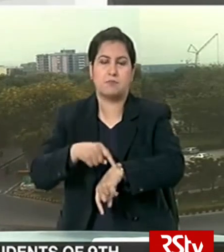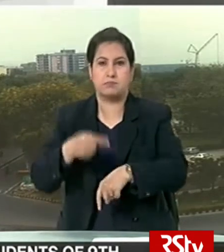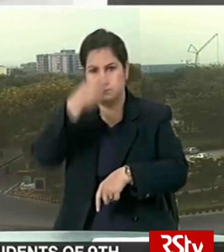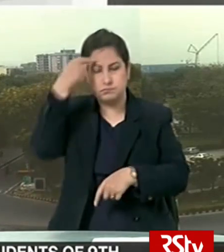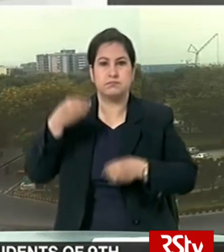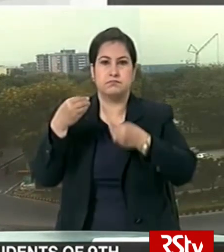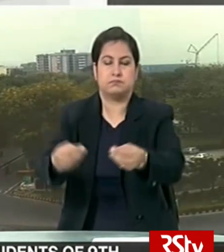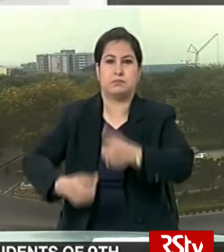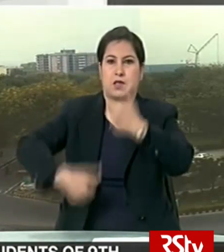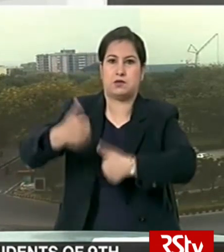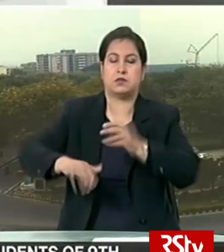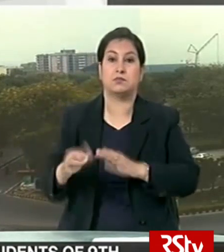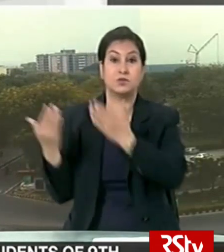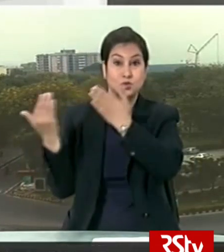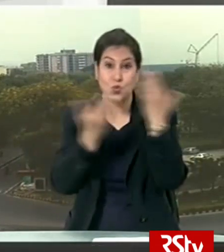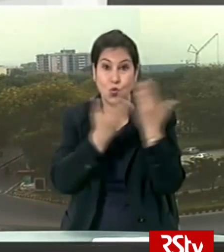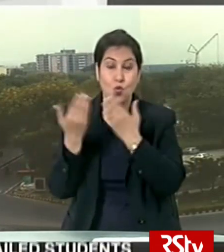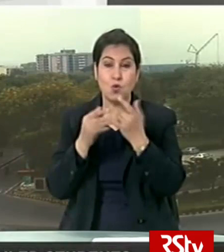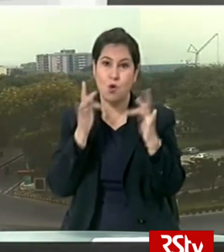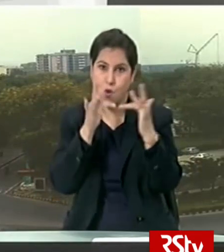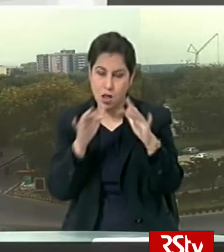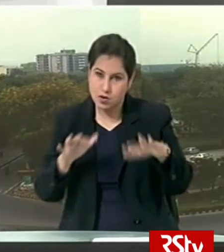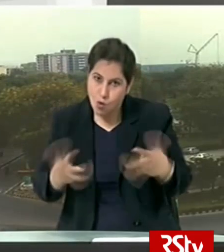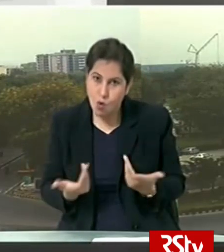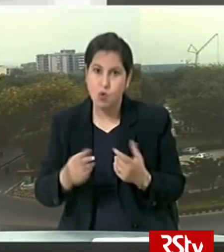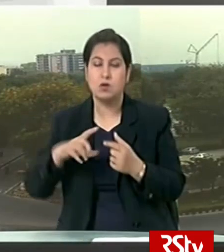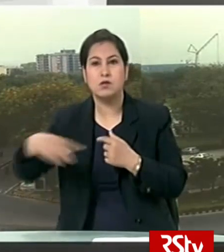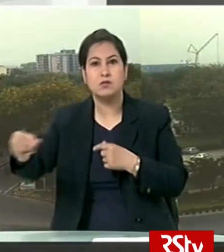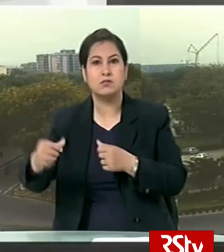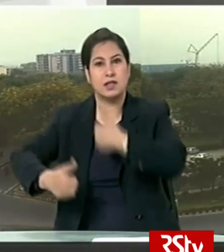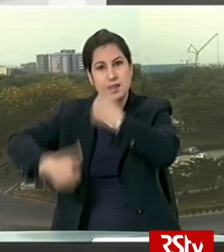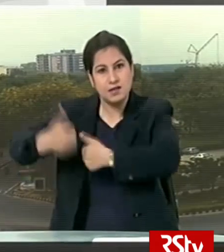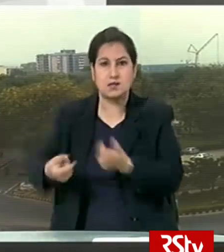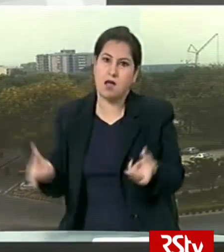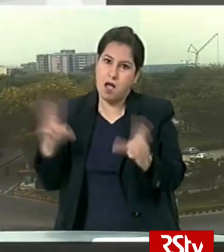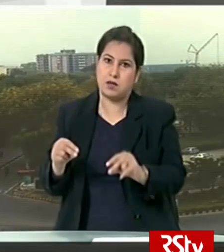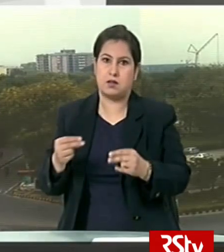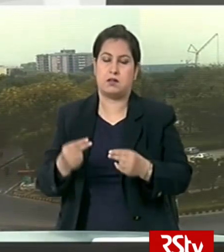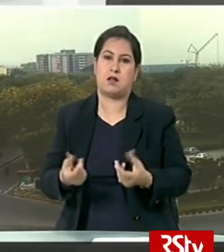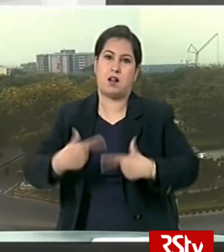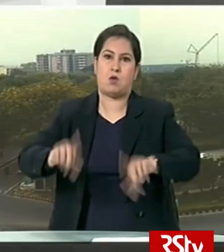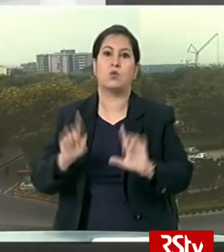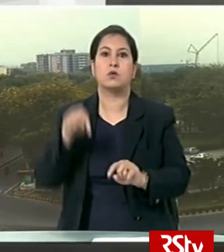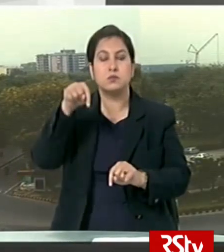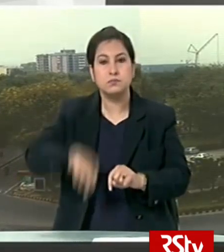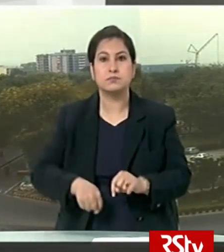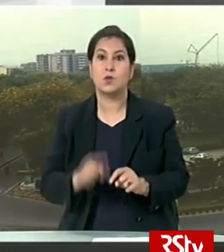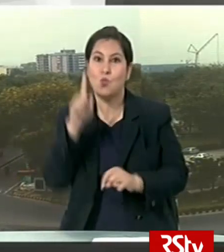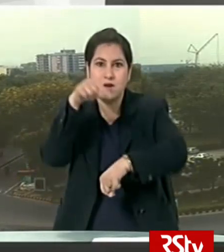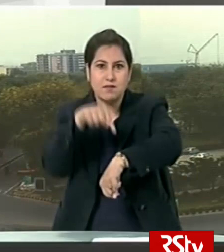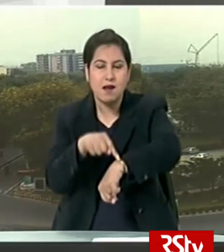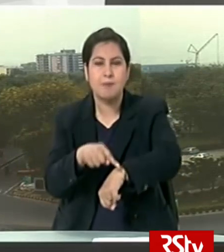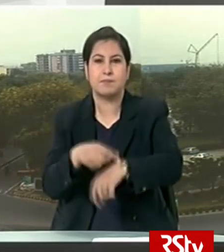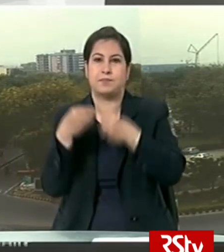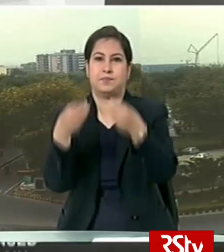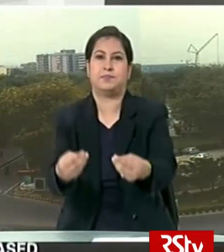to appear in school-based online or offline or innovative tests again This would be a one